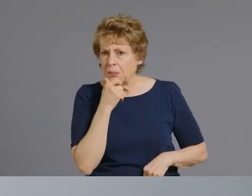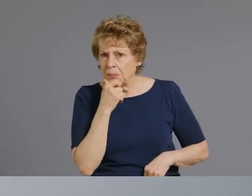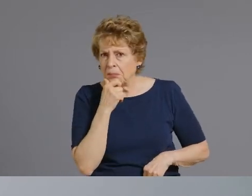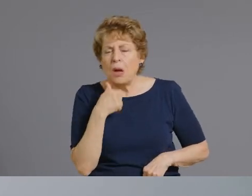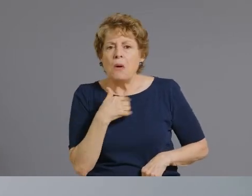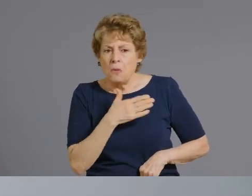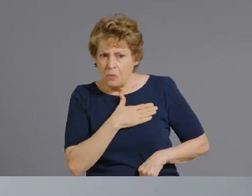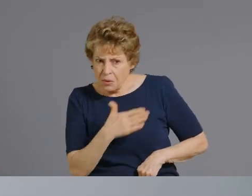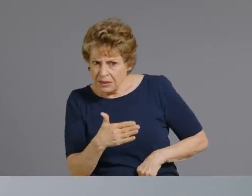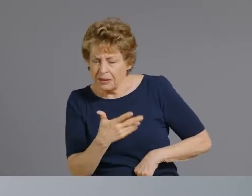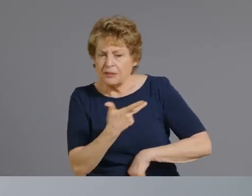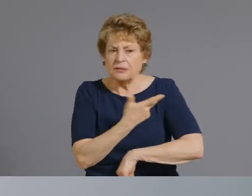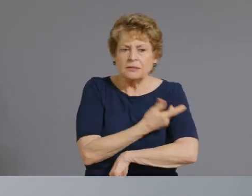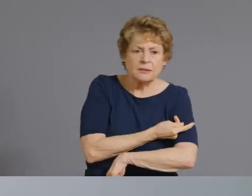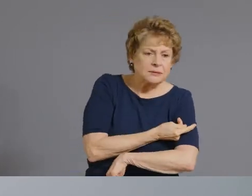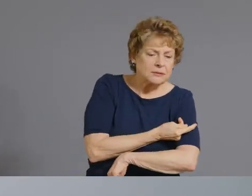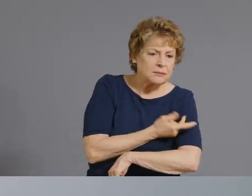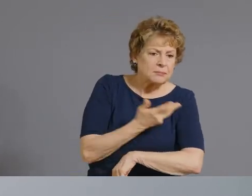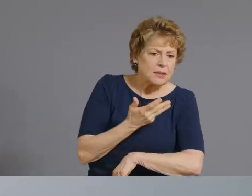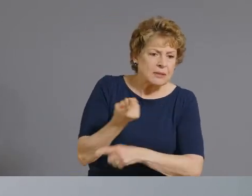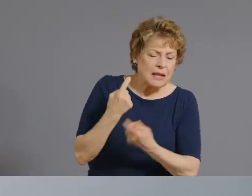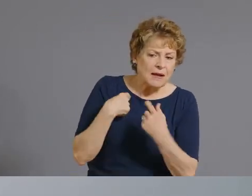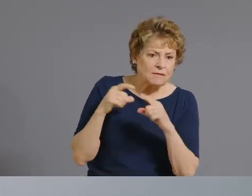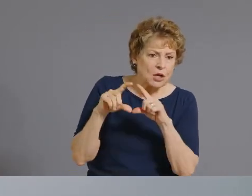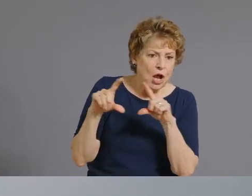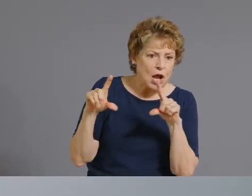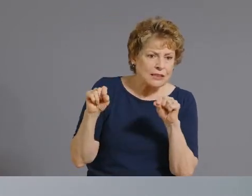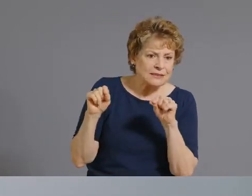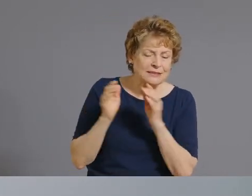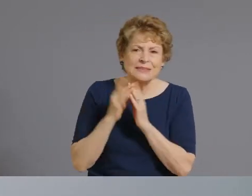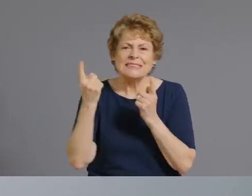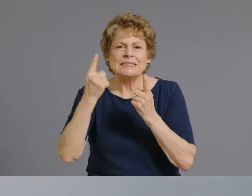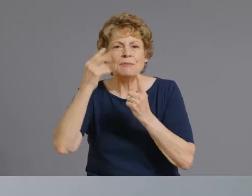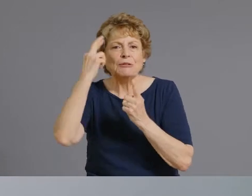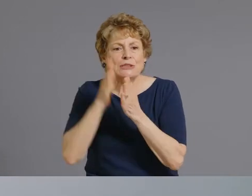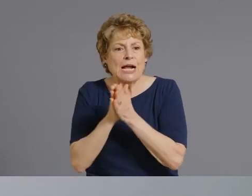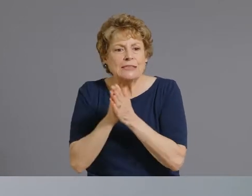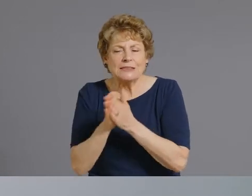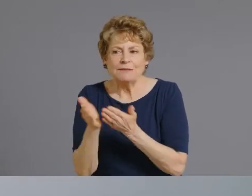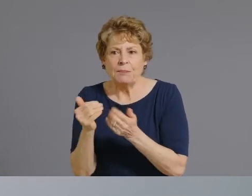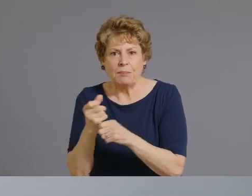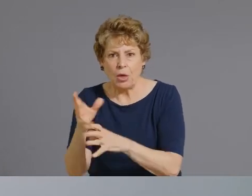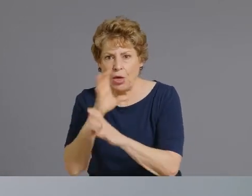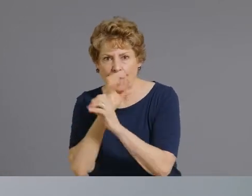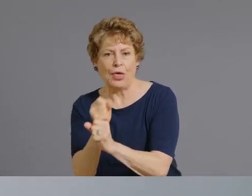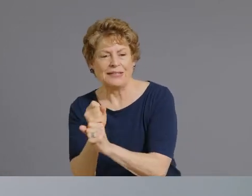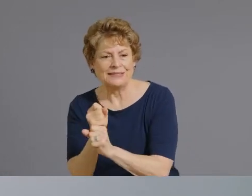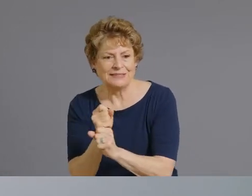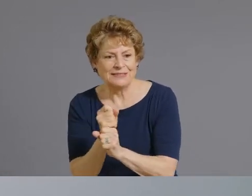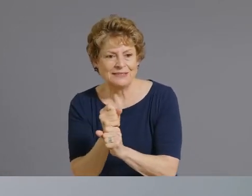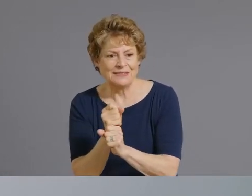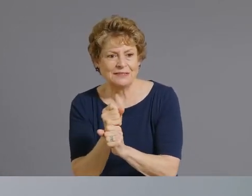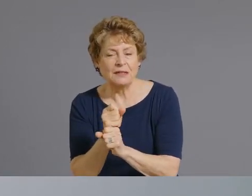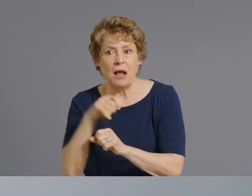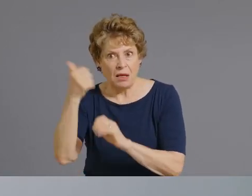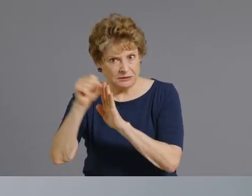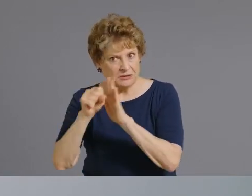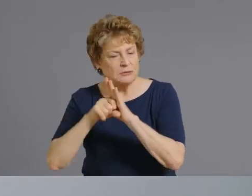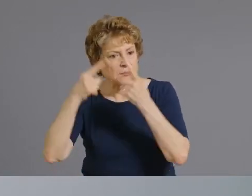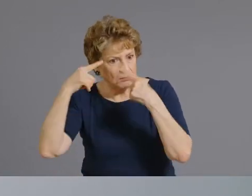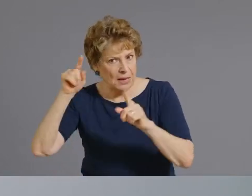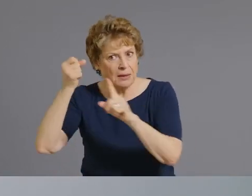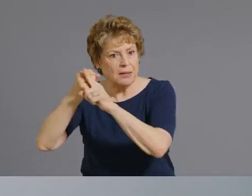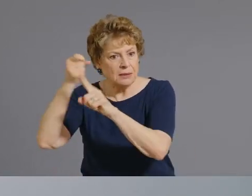gift card or if they got some other kind of incentive this seems to have worked in other states arizona continues to lie behind